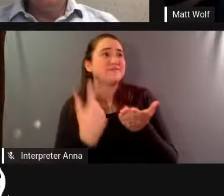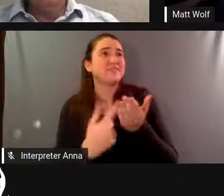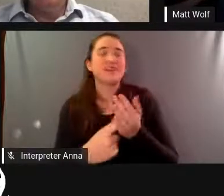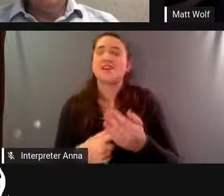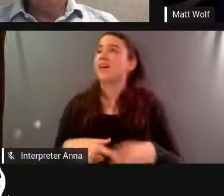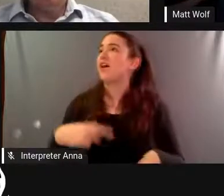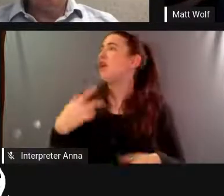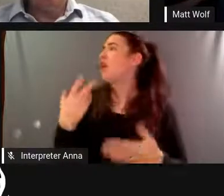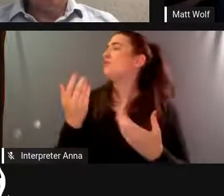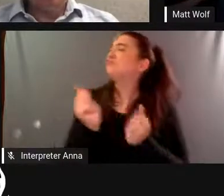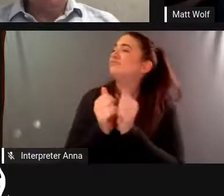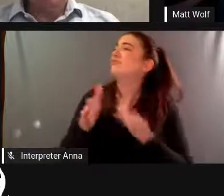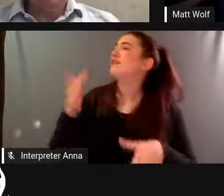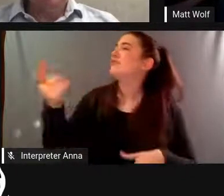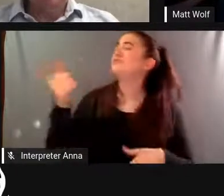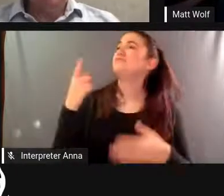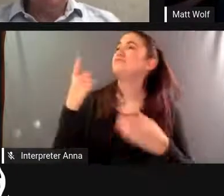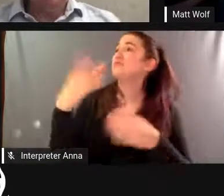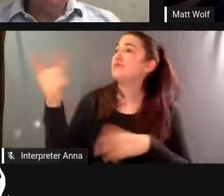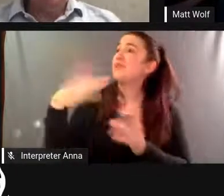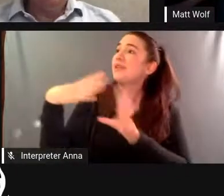without you mark you're the star